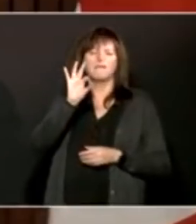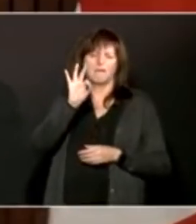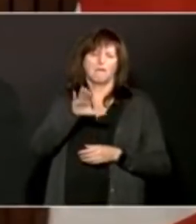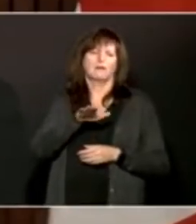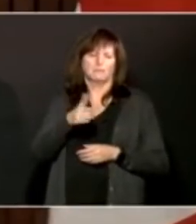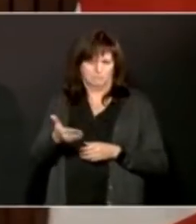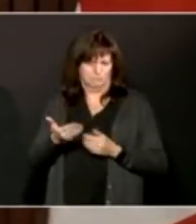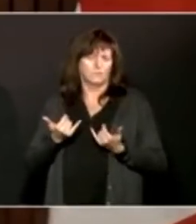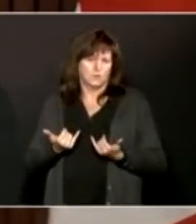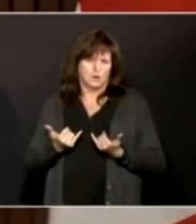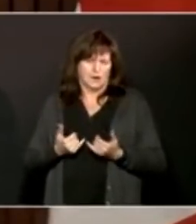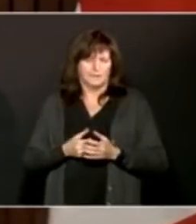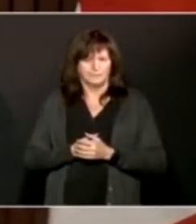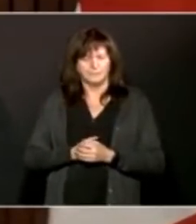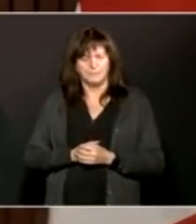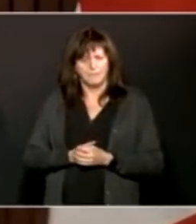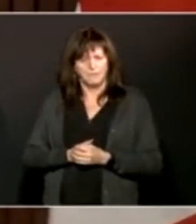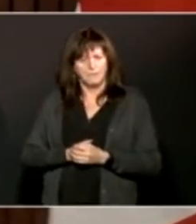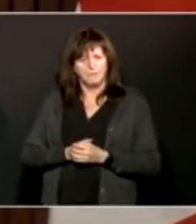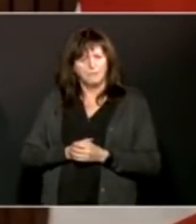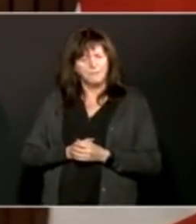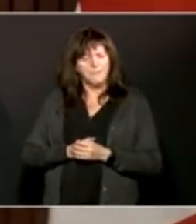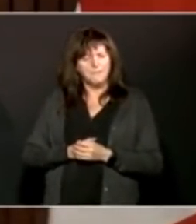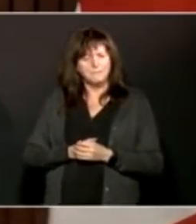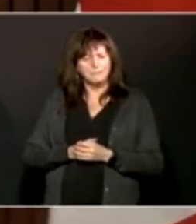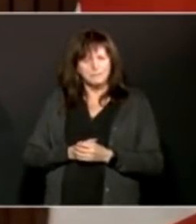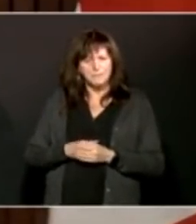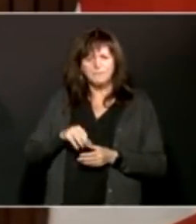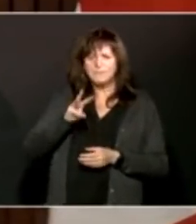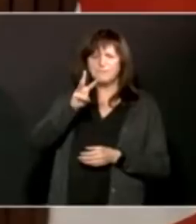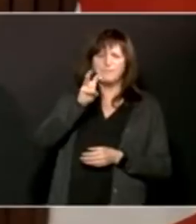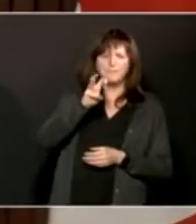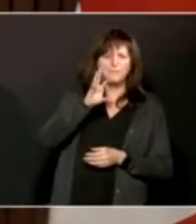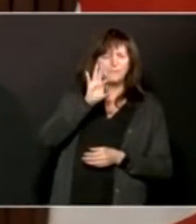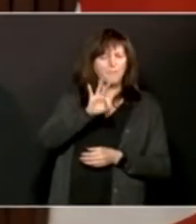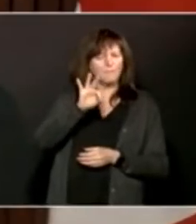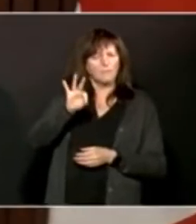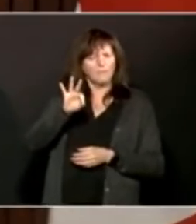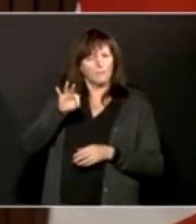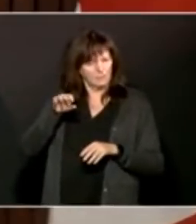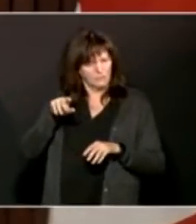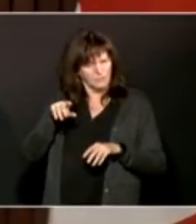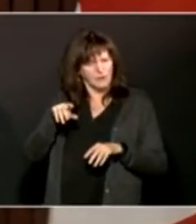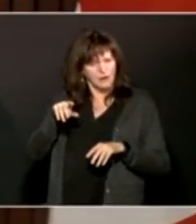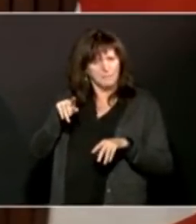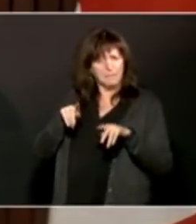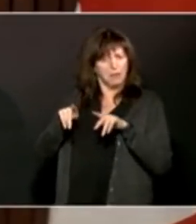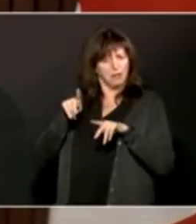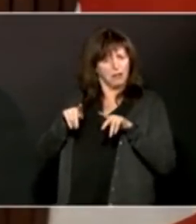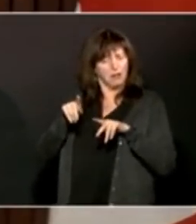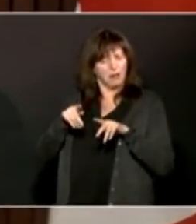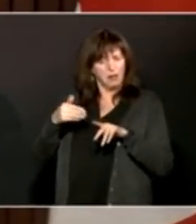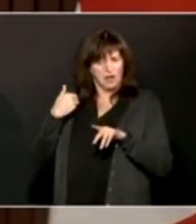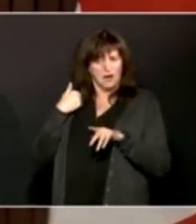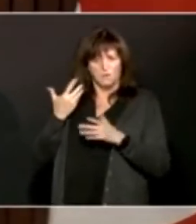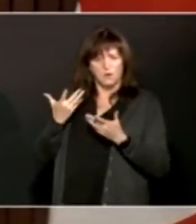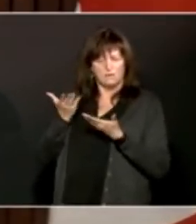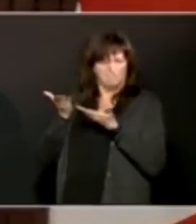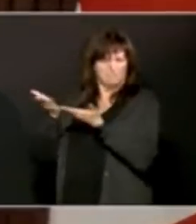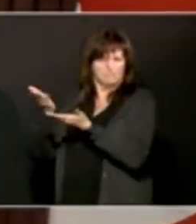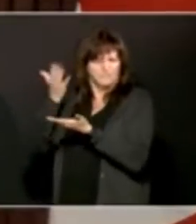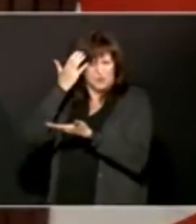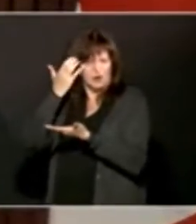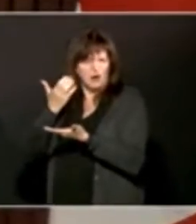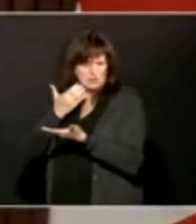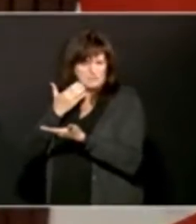Today, there are 699 people with COVID-19 in hospital, up from 626 last week.